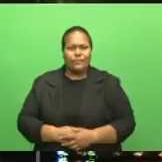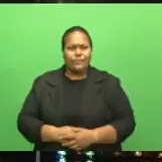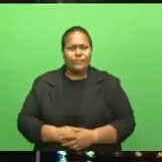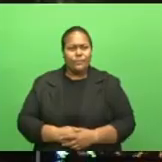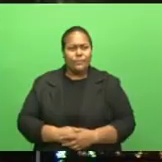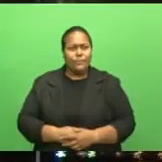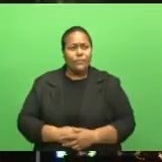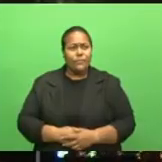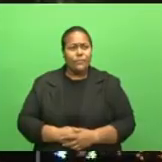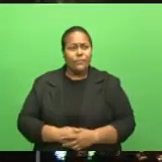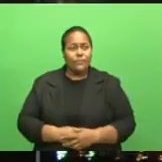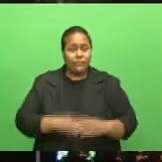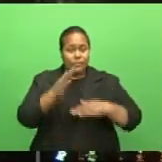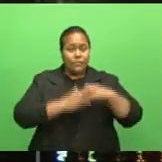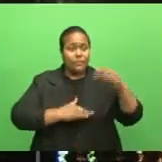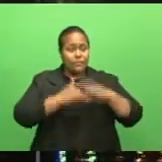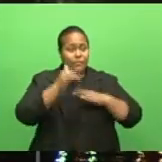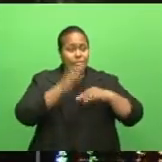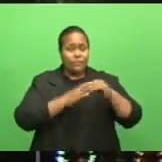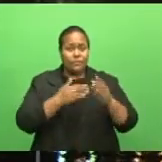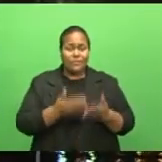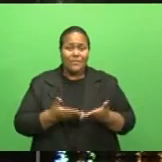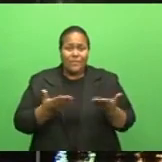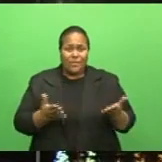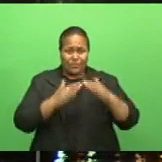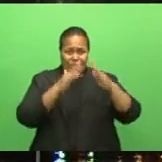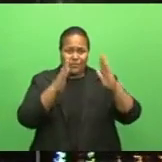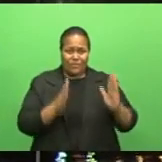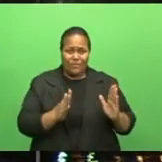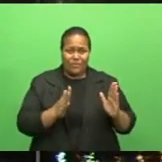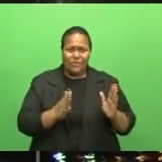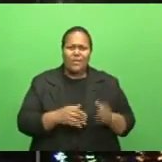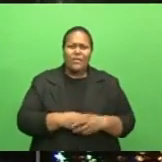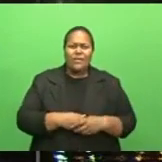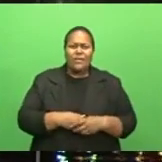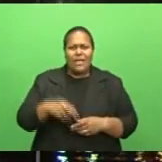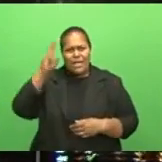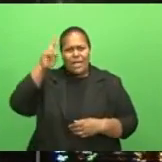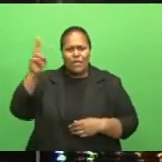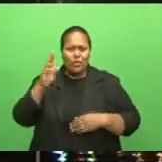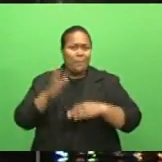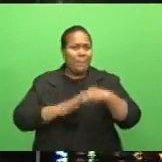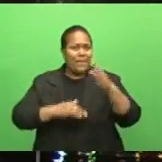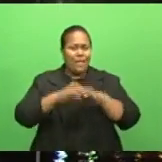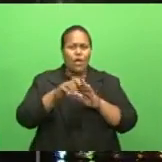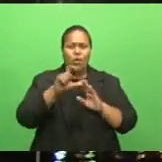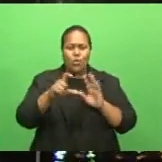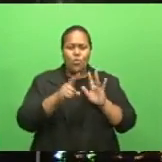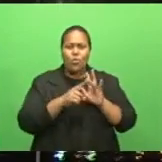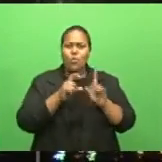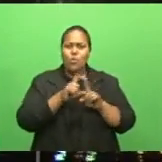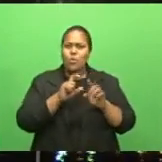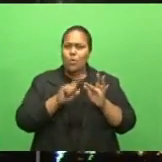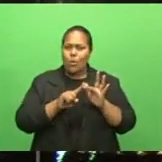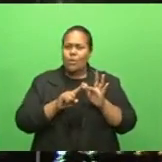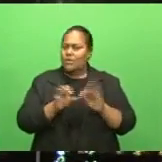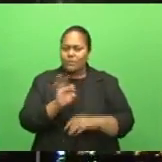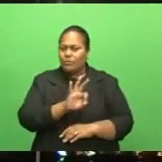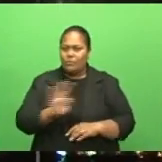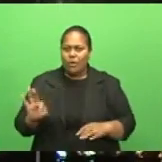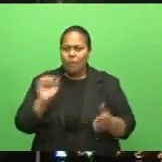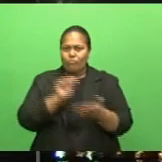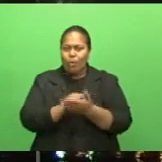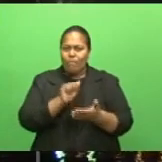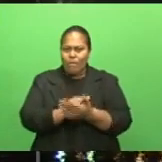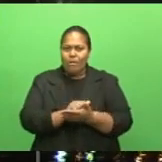The Construction Industry Council believes the existing national building code is not being enforced properly. President Gordon Jenkins